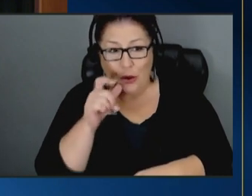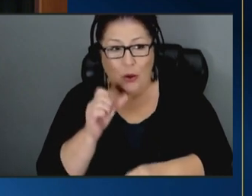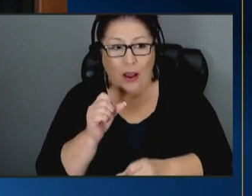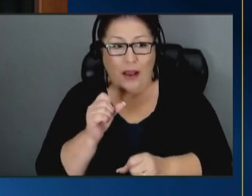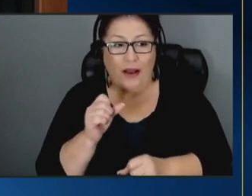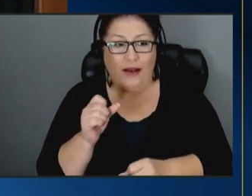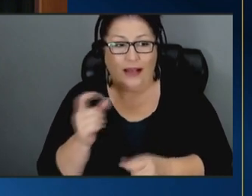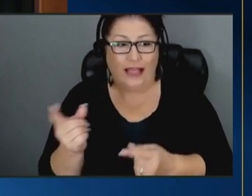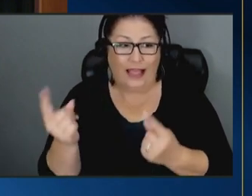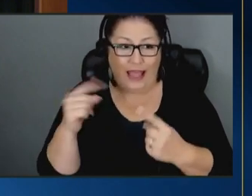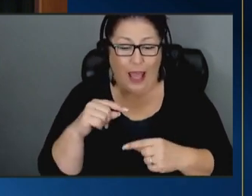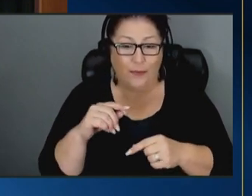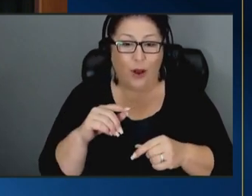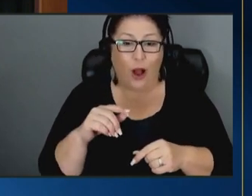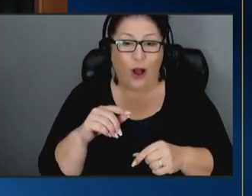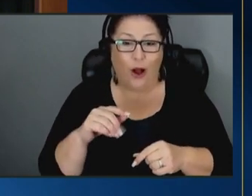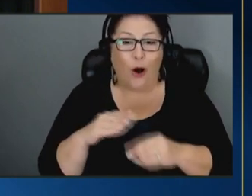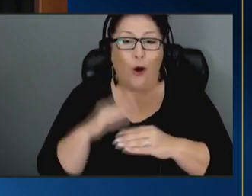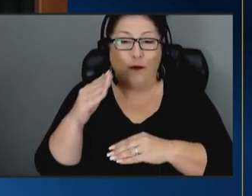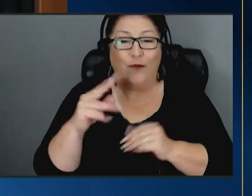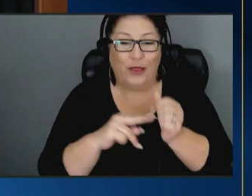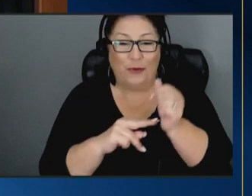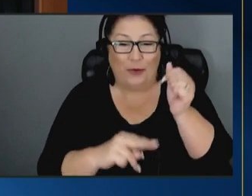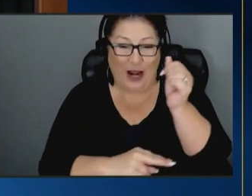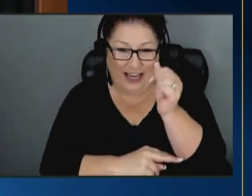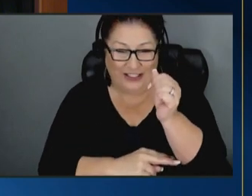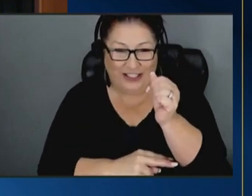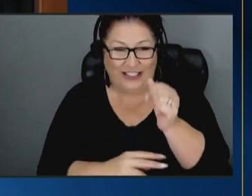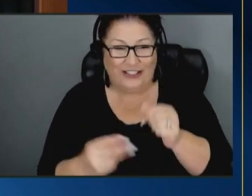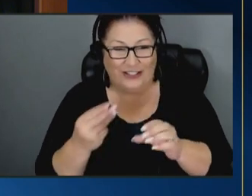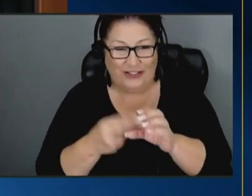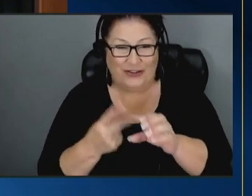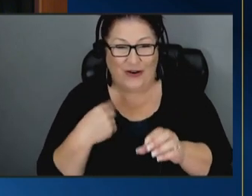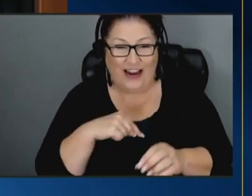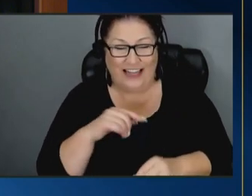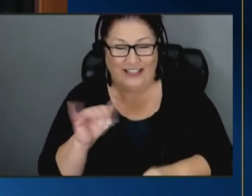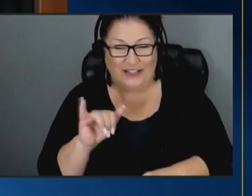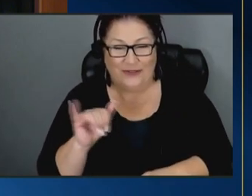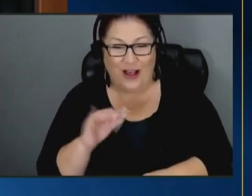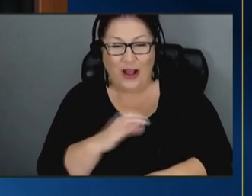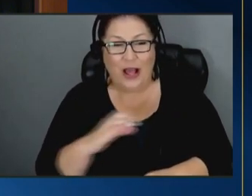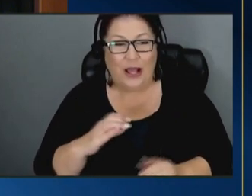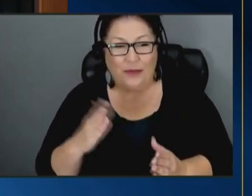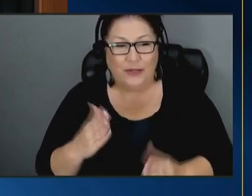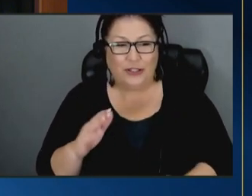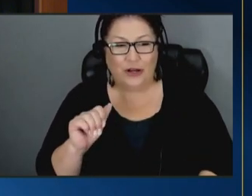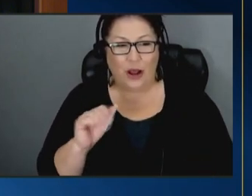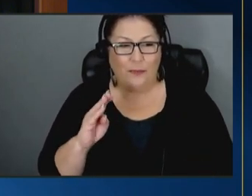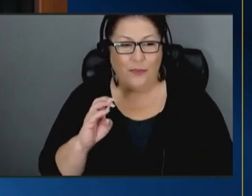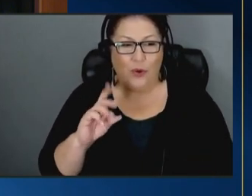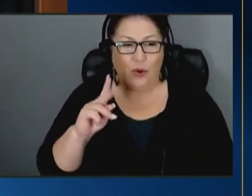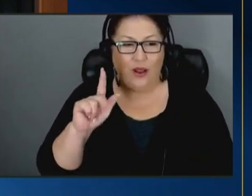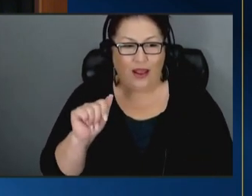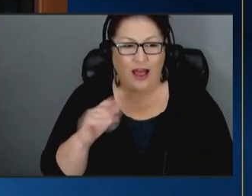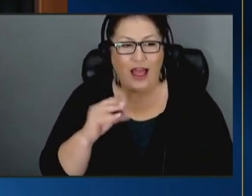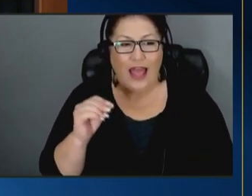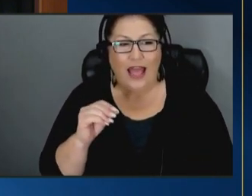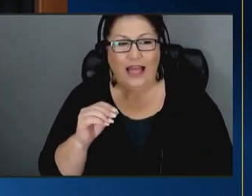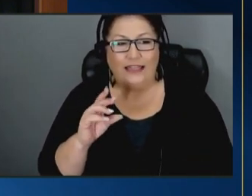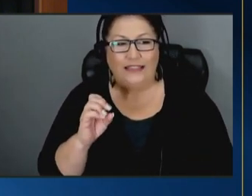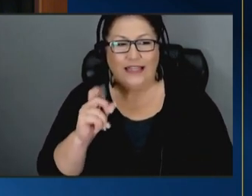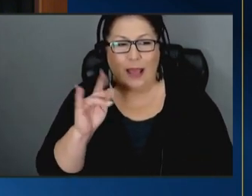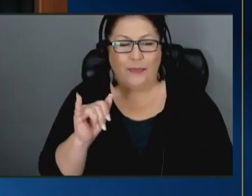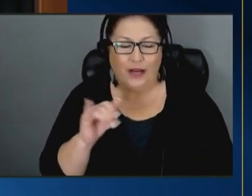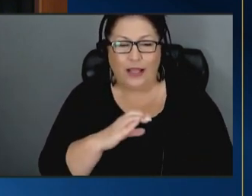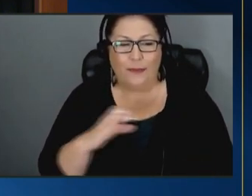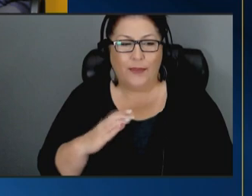over the bridge to join us as well commissioner avula and deputy commissioner ayers thank you